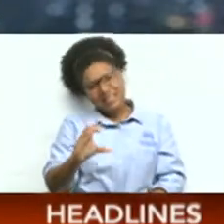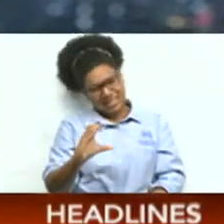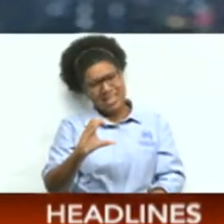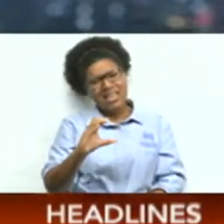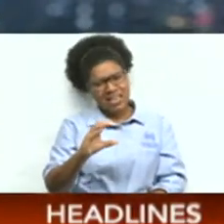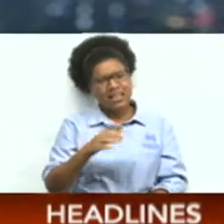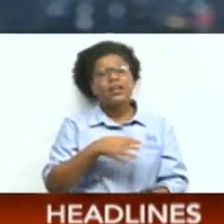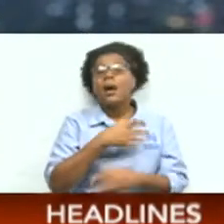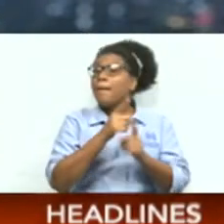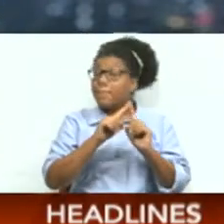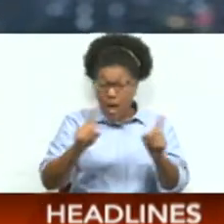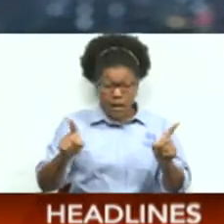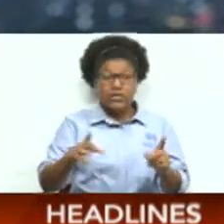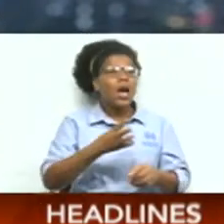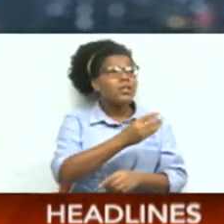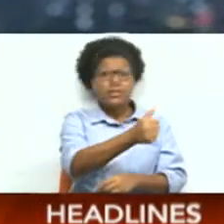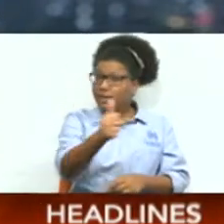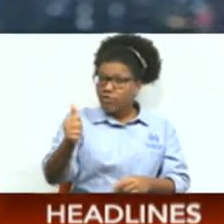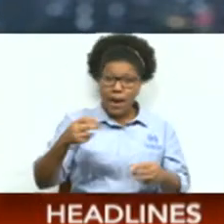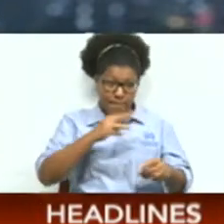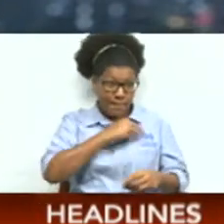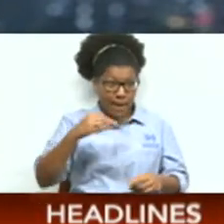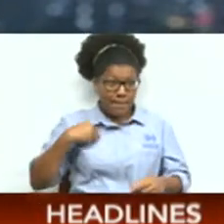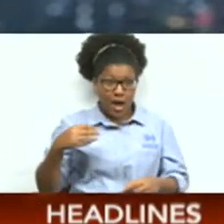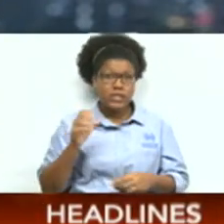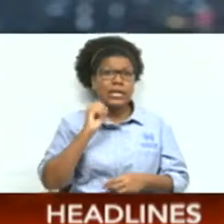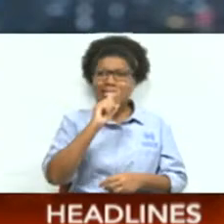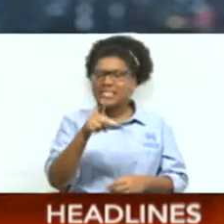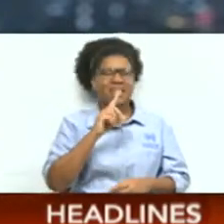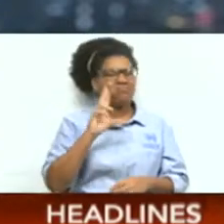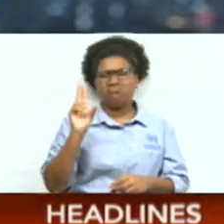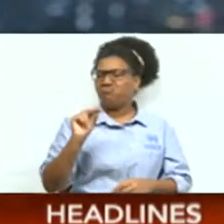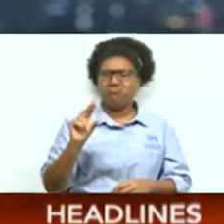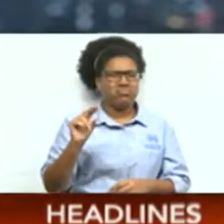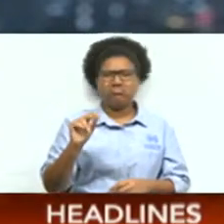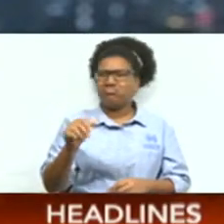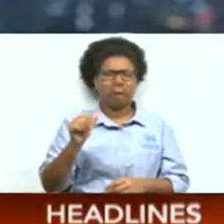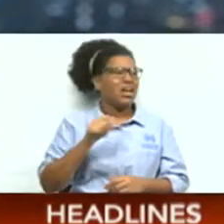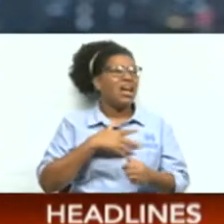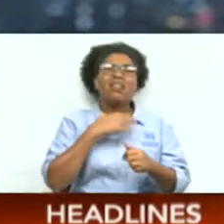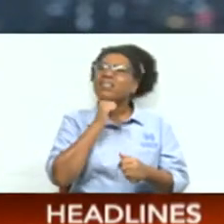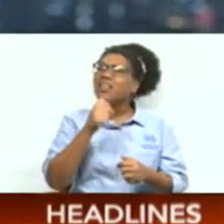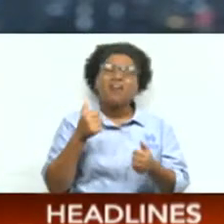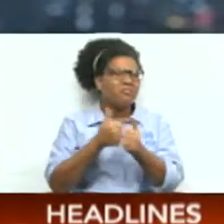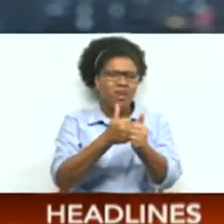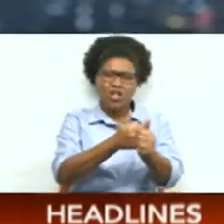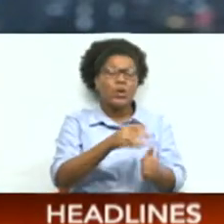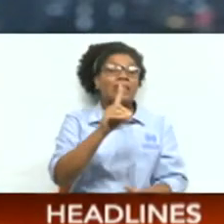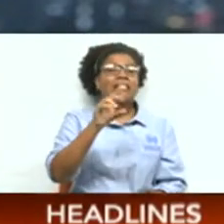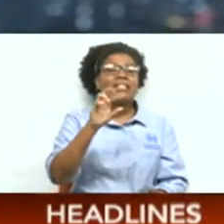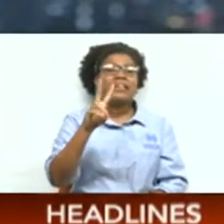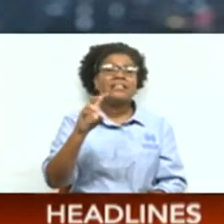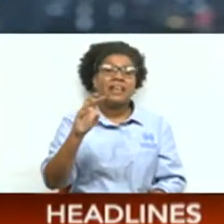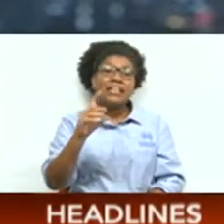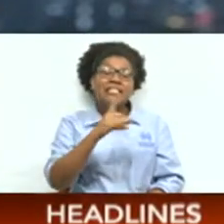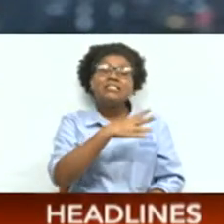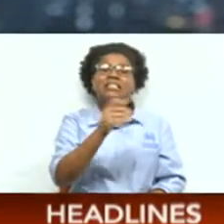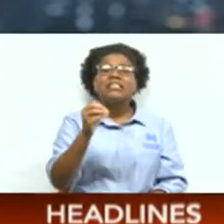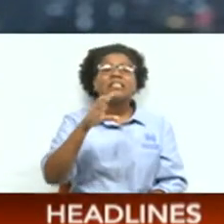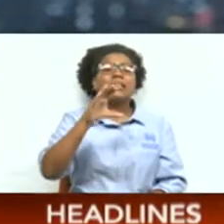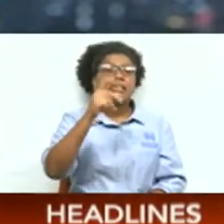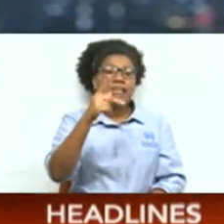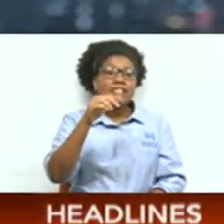However, several party members have issued releases condemning Parry's actions, including Chief Whip David Lee, Khadija Amin, Saddam